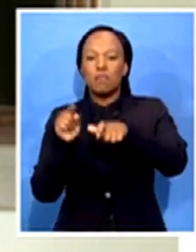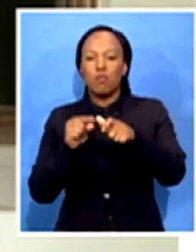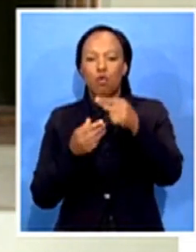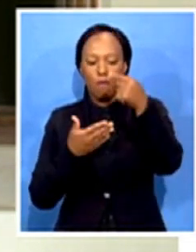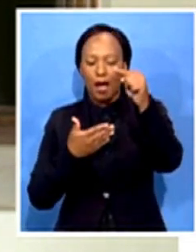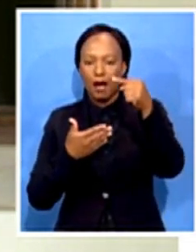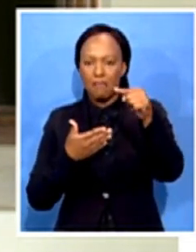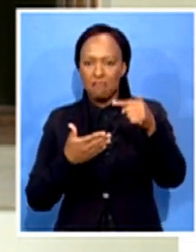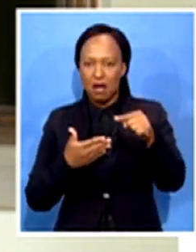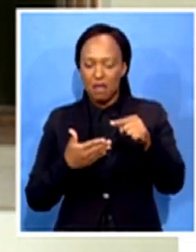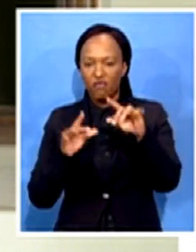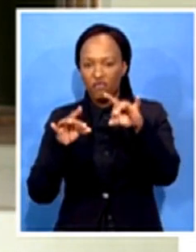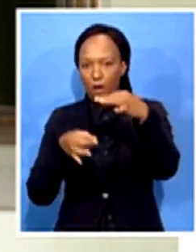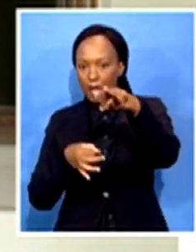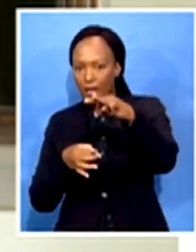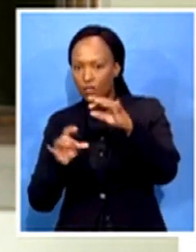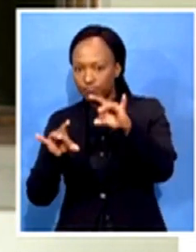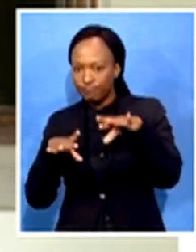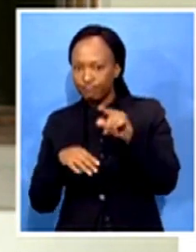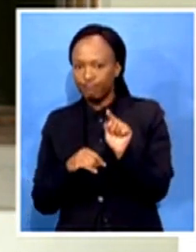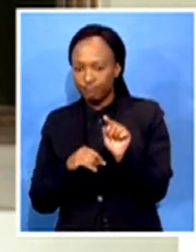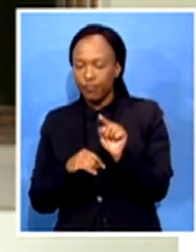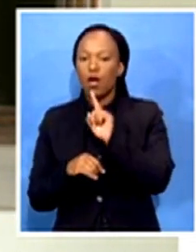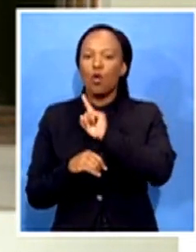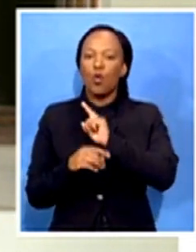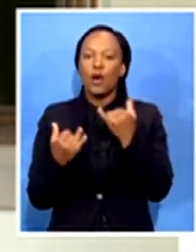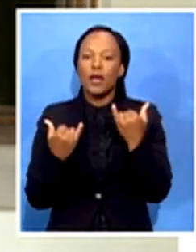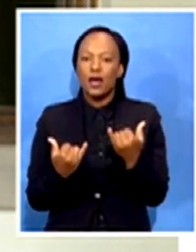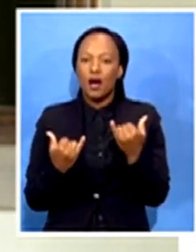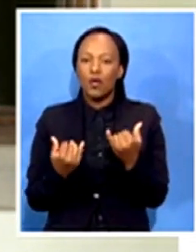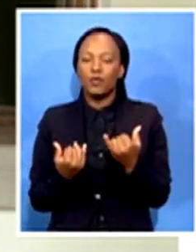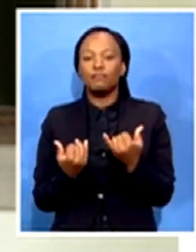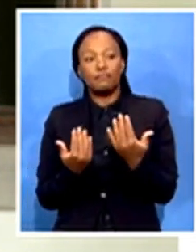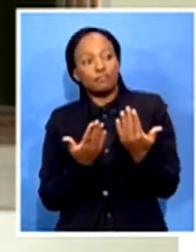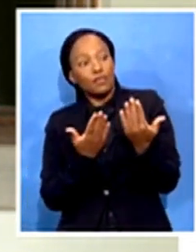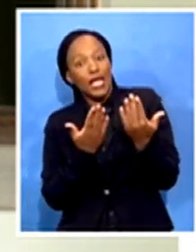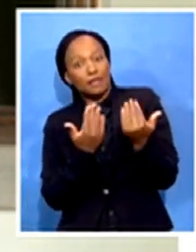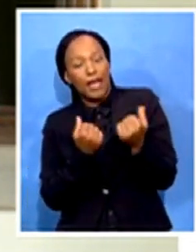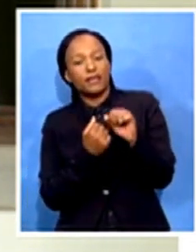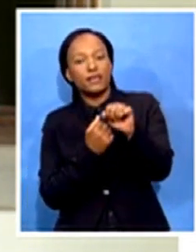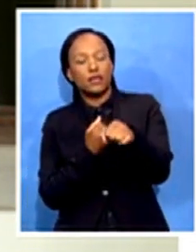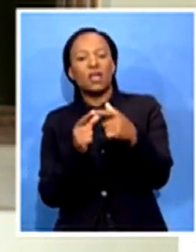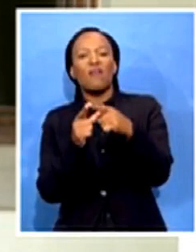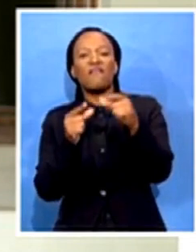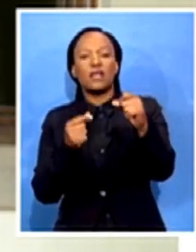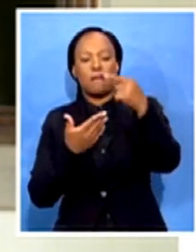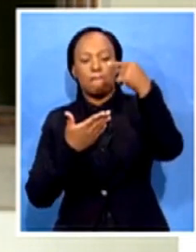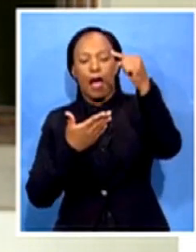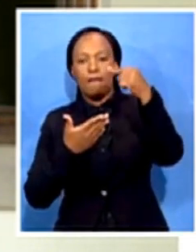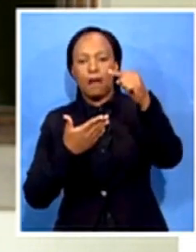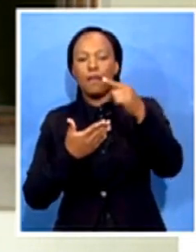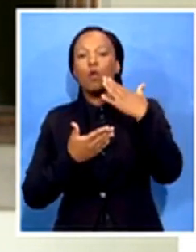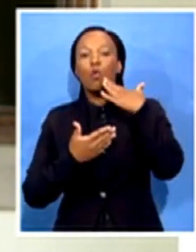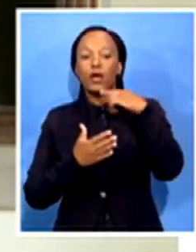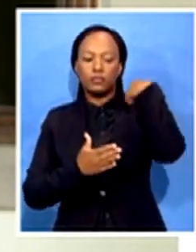marking. And they are expecting to finish with marking next week, Thursday. But we are